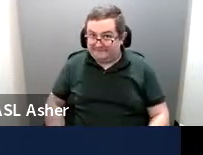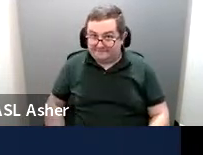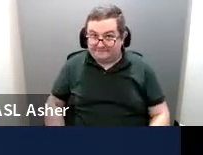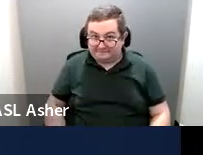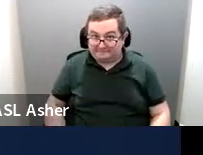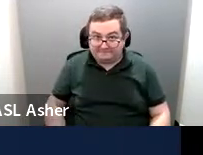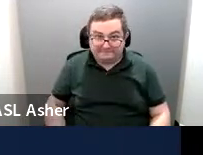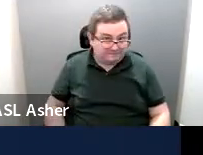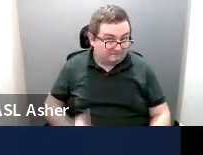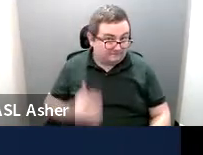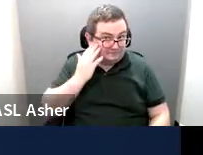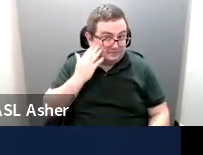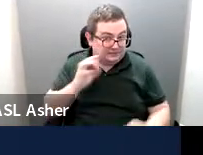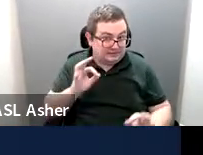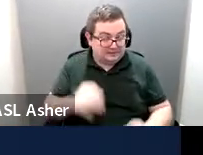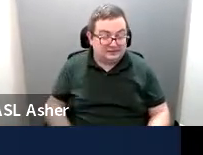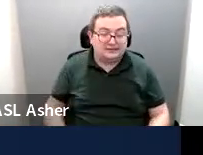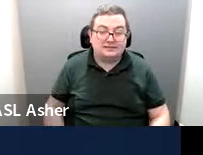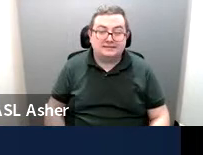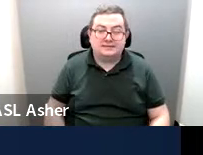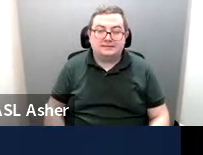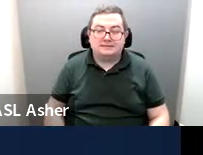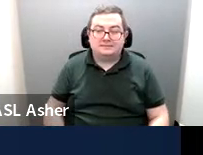If that helps you understand it a little clear.